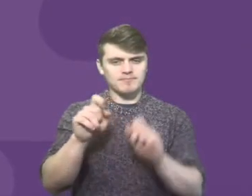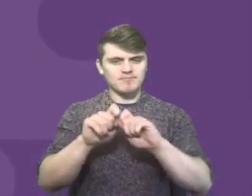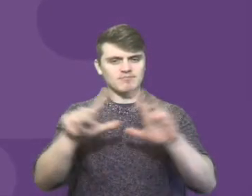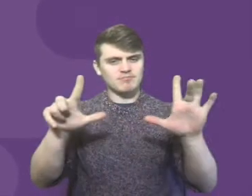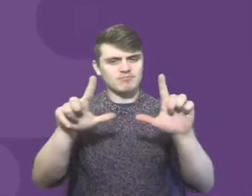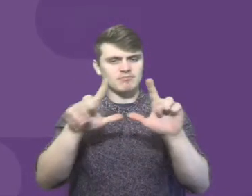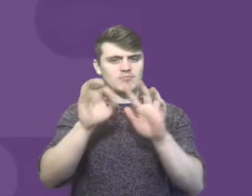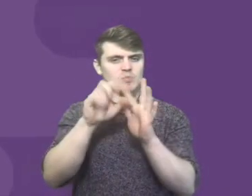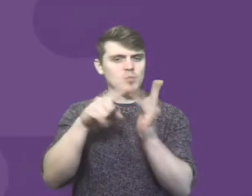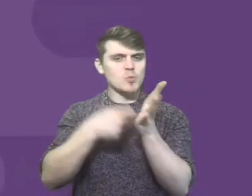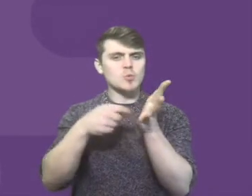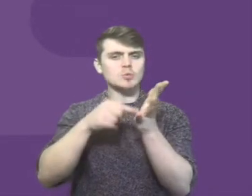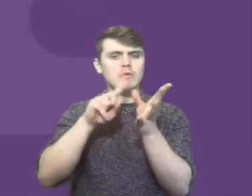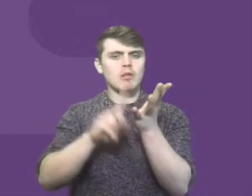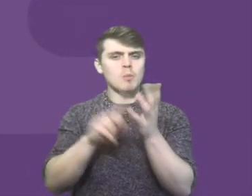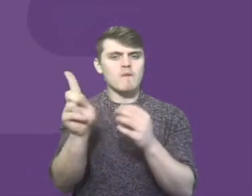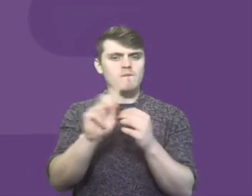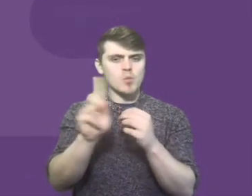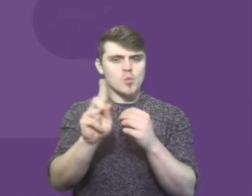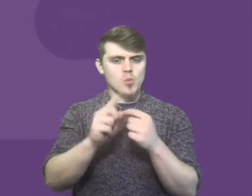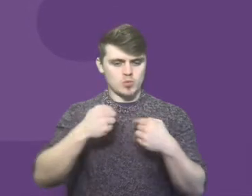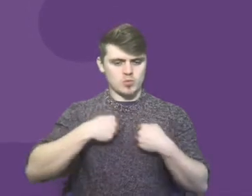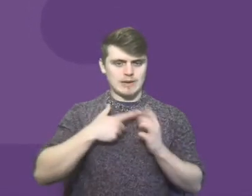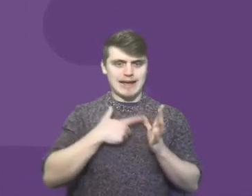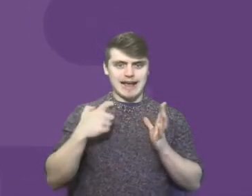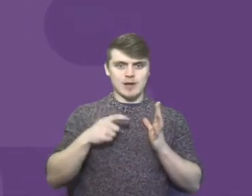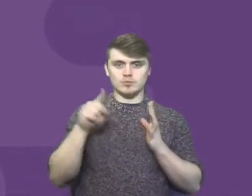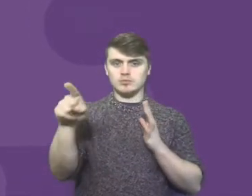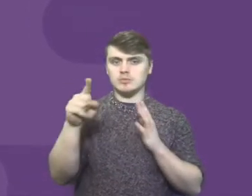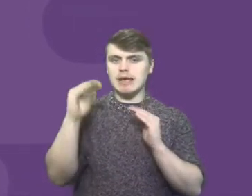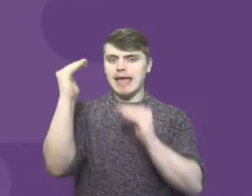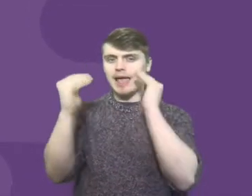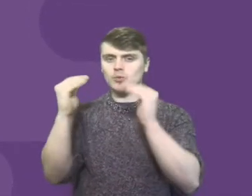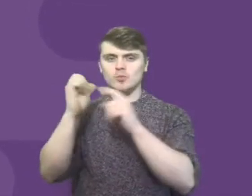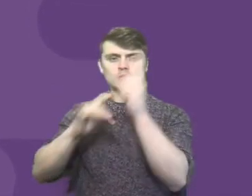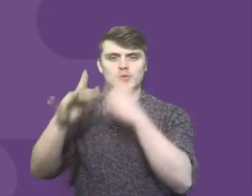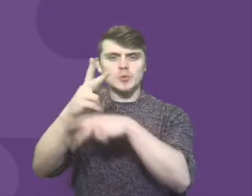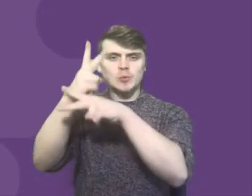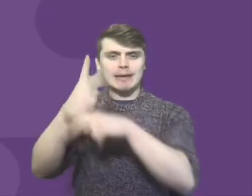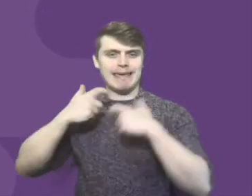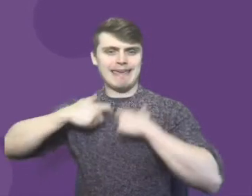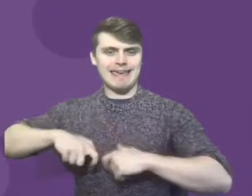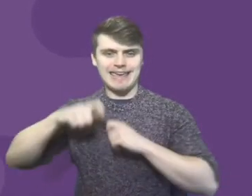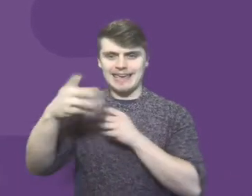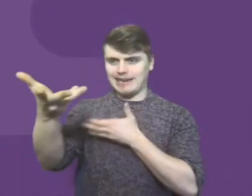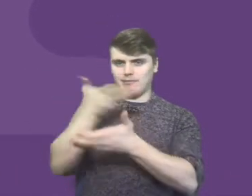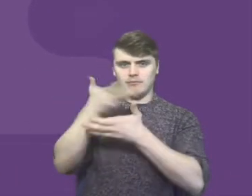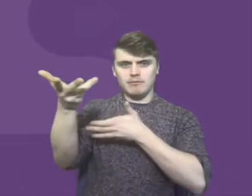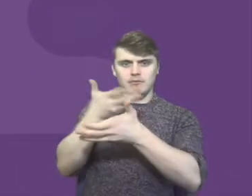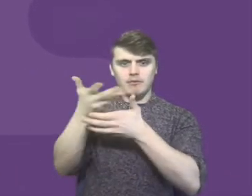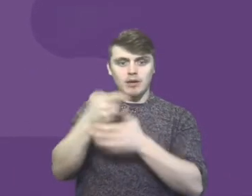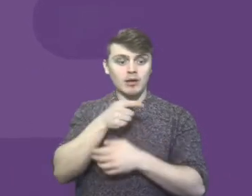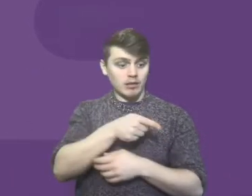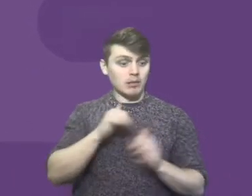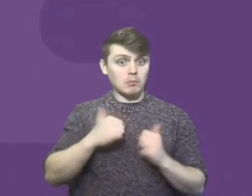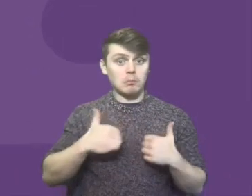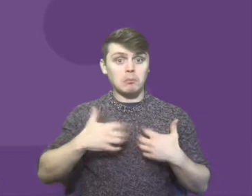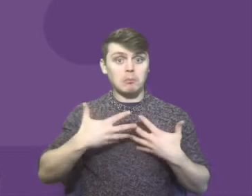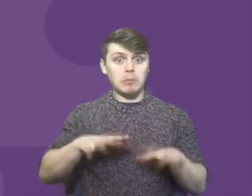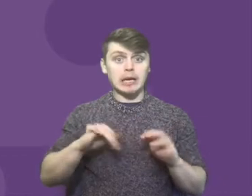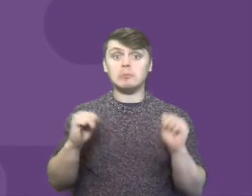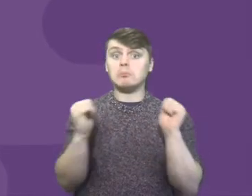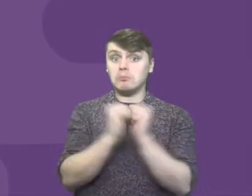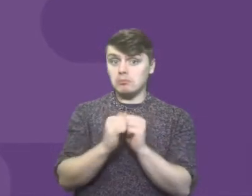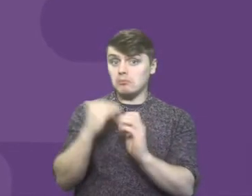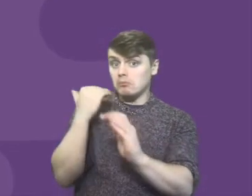The portal allows for two-way communication between the portal user and adult social care workers. Once the portal user has agreed that